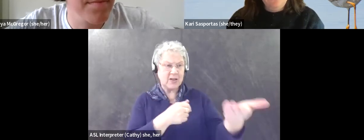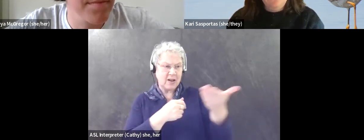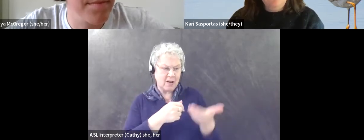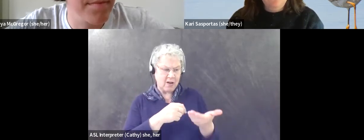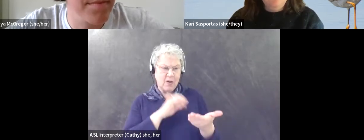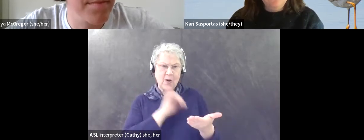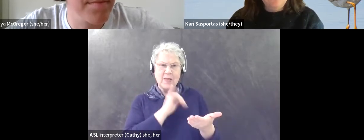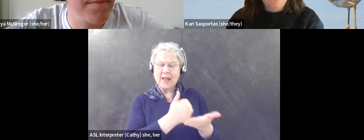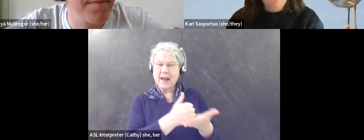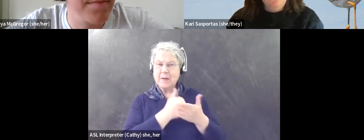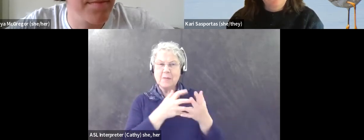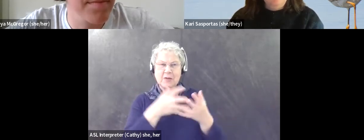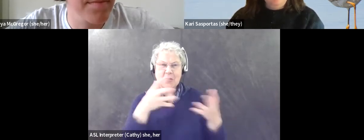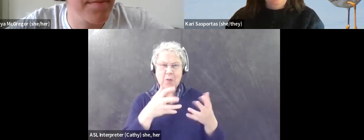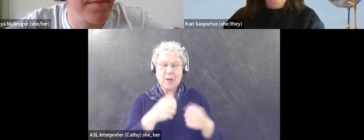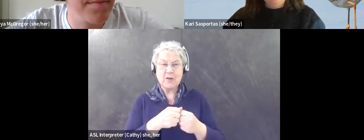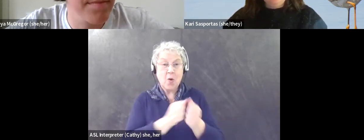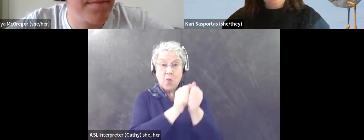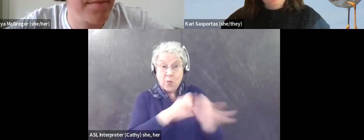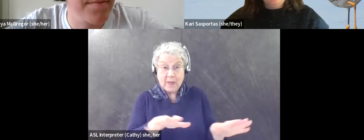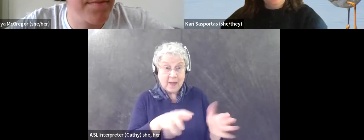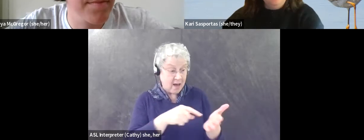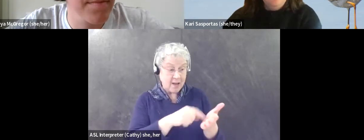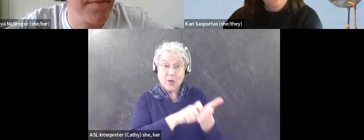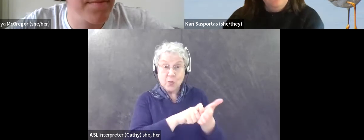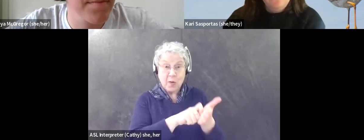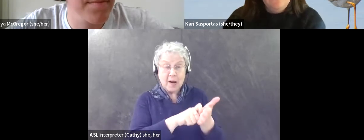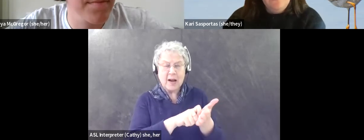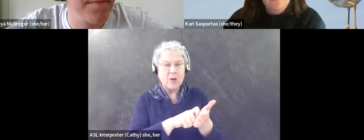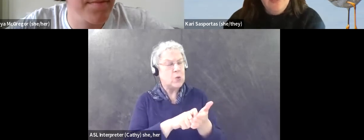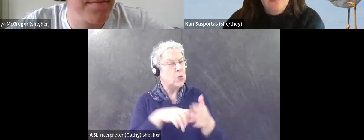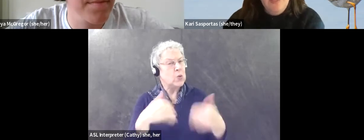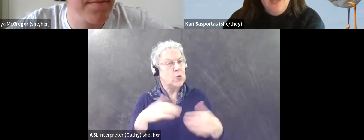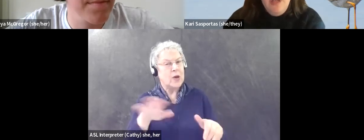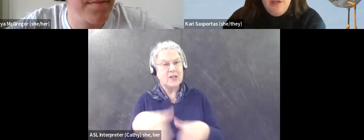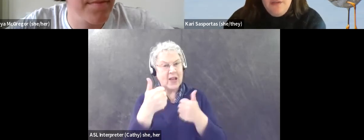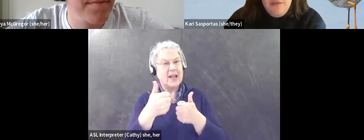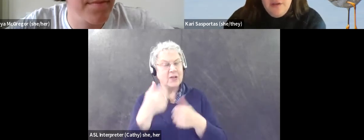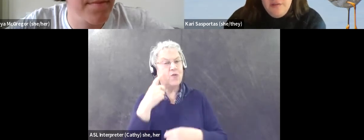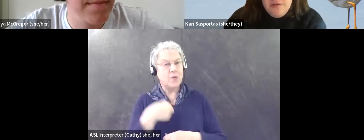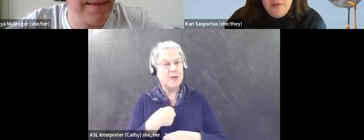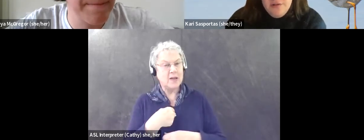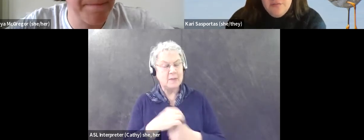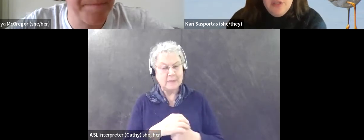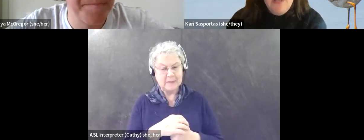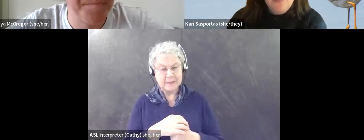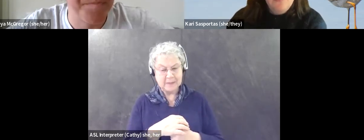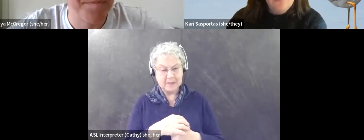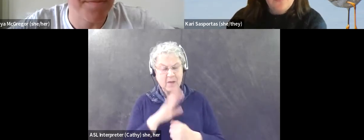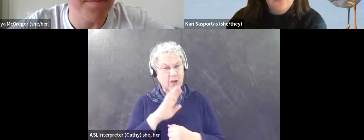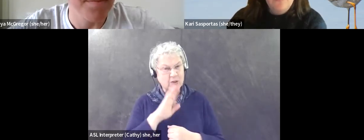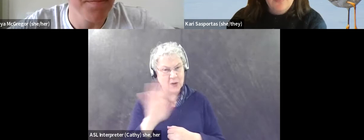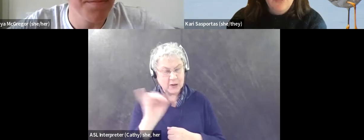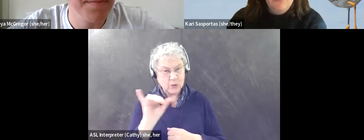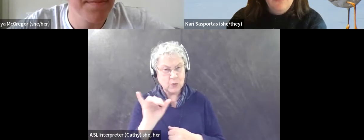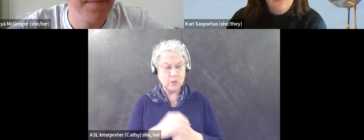challenging, and it can be very frustrating. So that's, that's one thing I wanted to talk about. And then the other relates to the